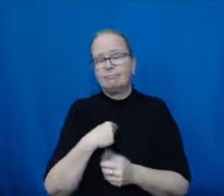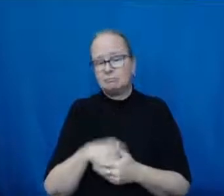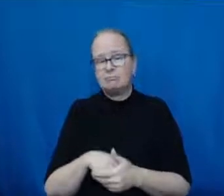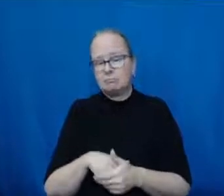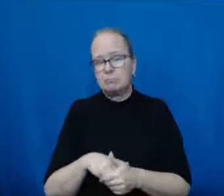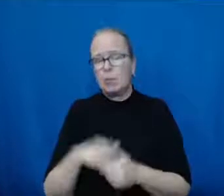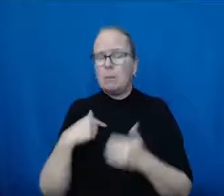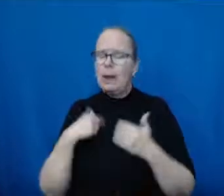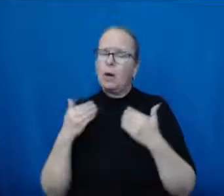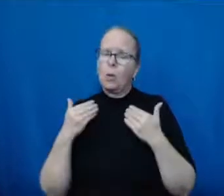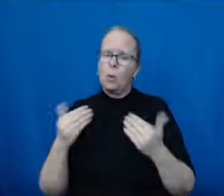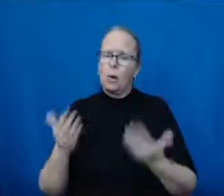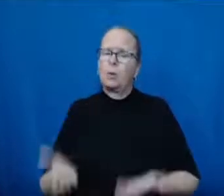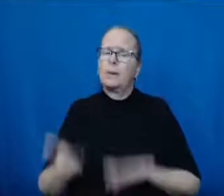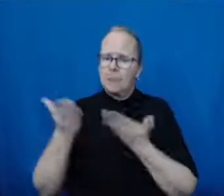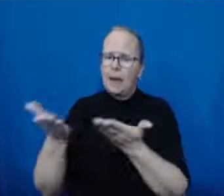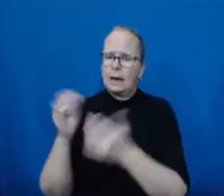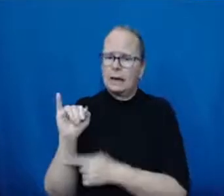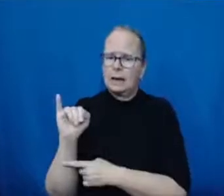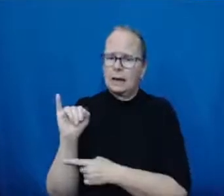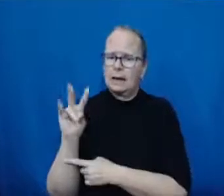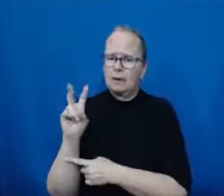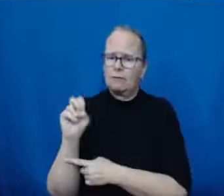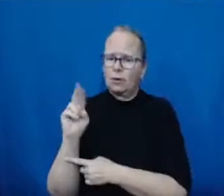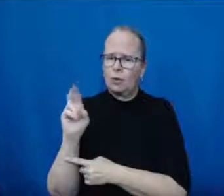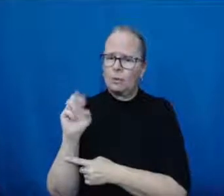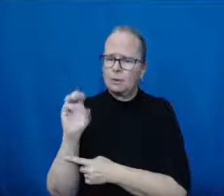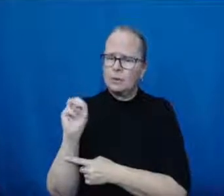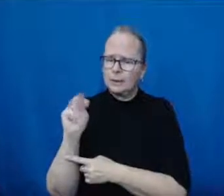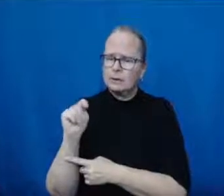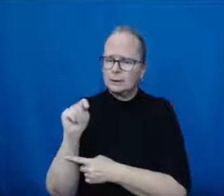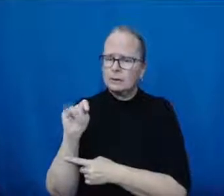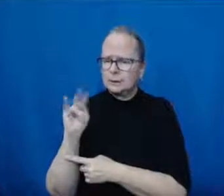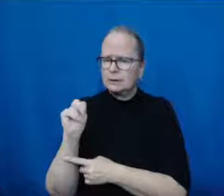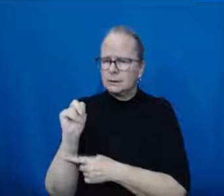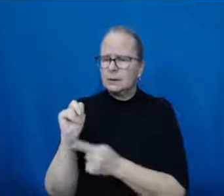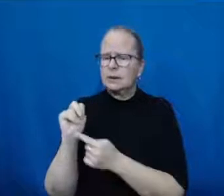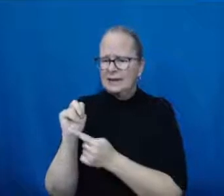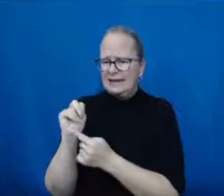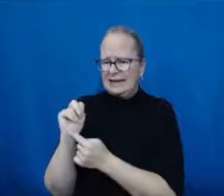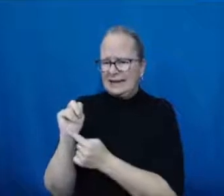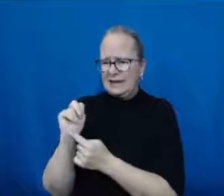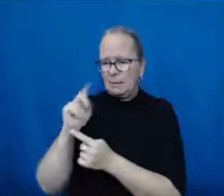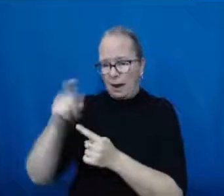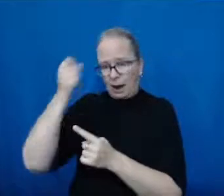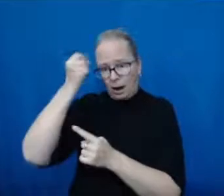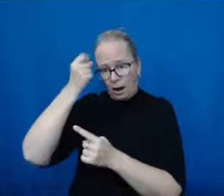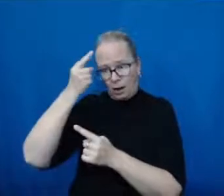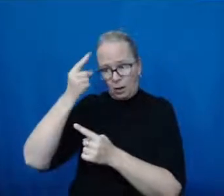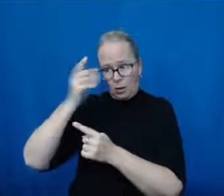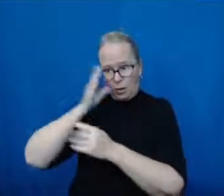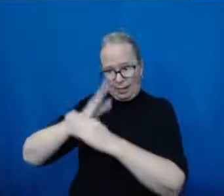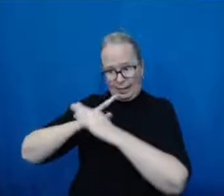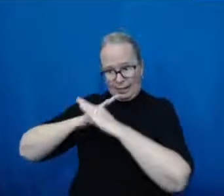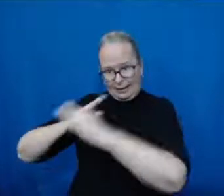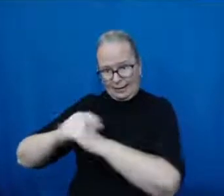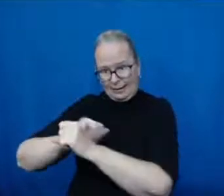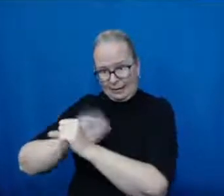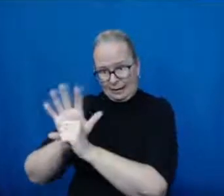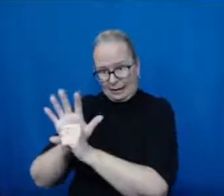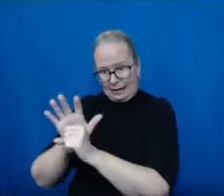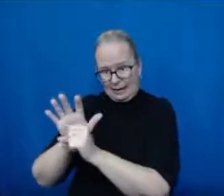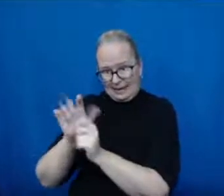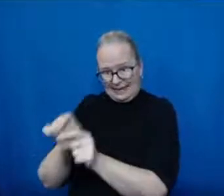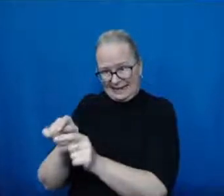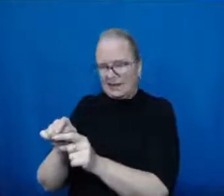COVID-19 at the time. But there are many, many trials that are ongoing still. ClinicalTrials.gov shows as of